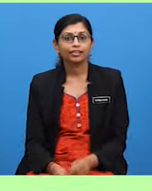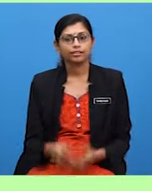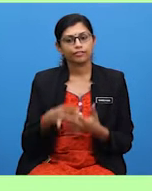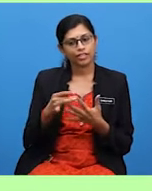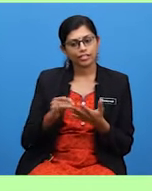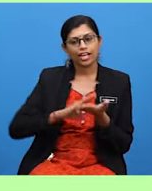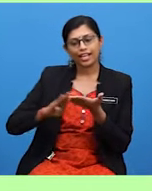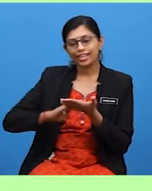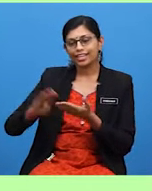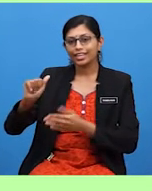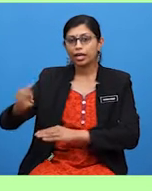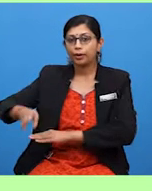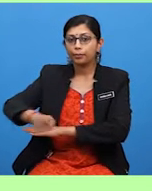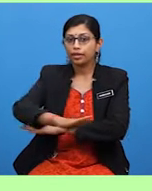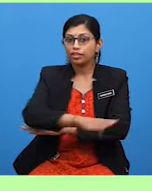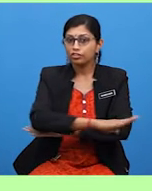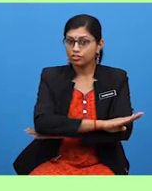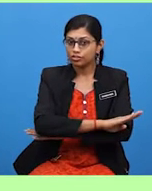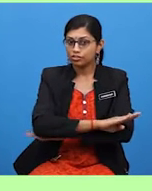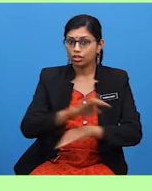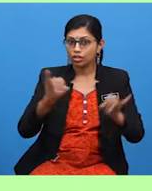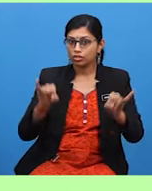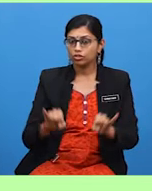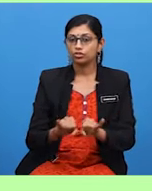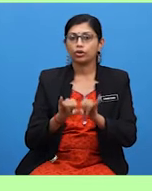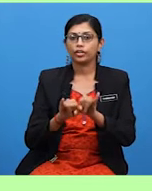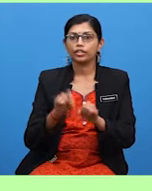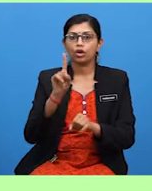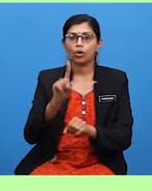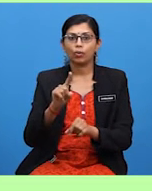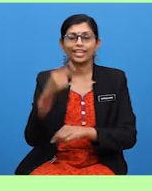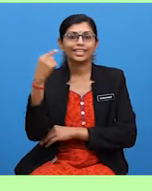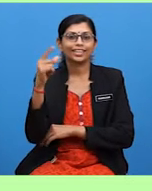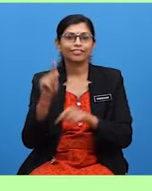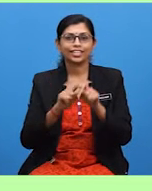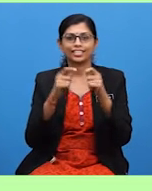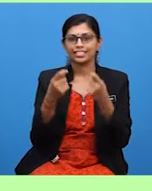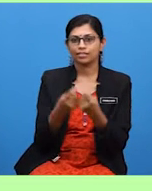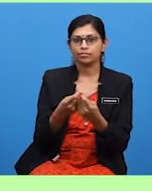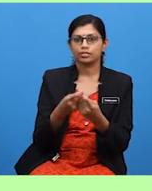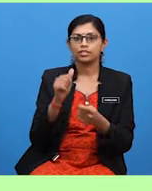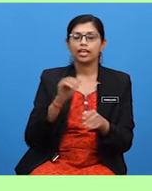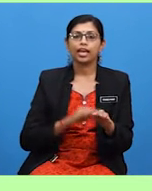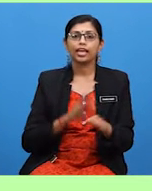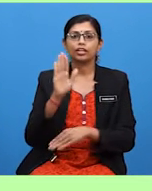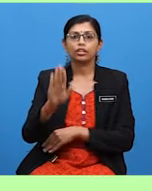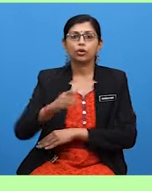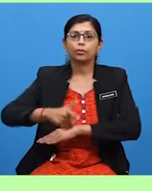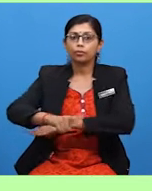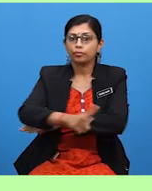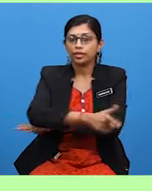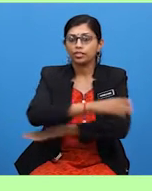clean a beach. Join one of our green teams at your local beach on